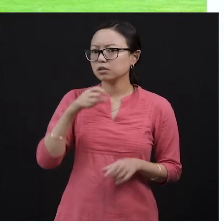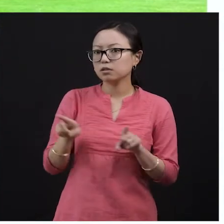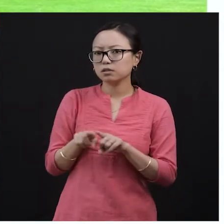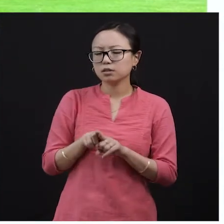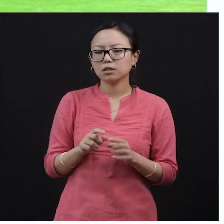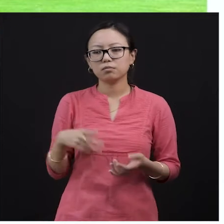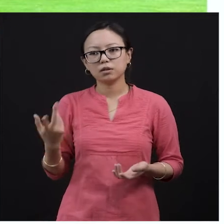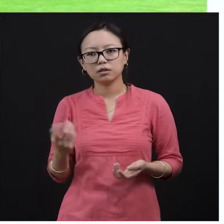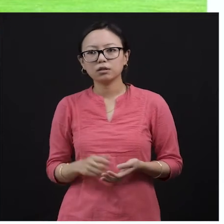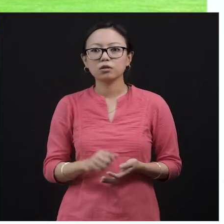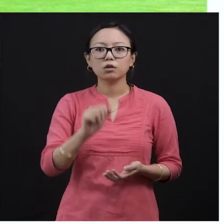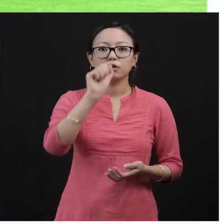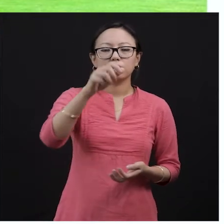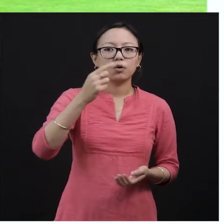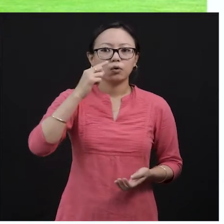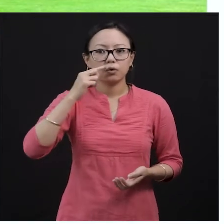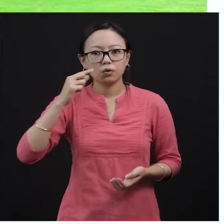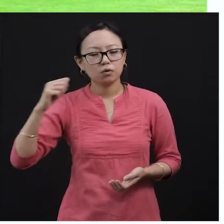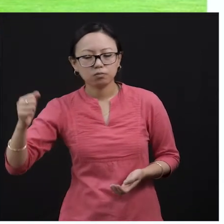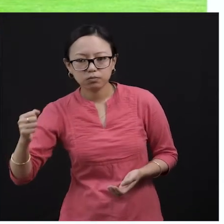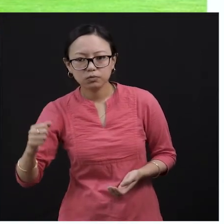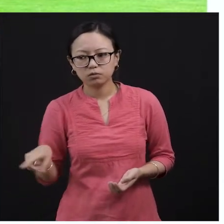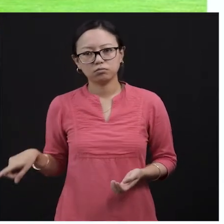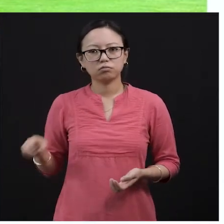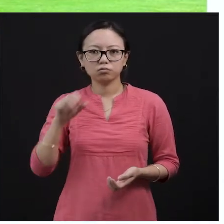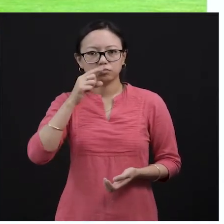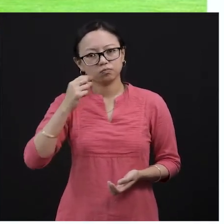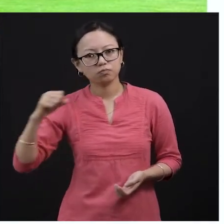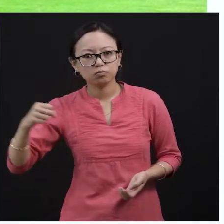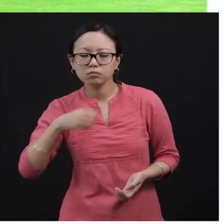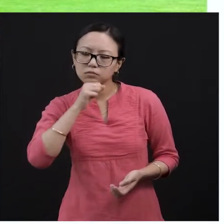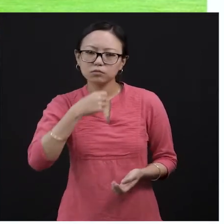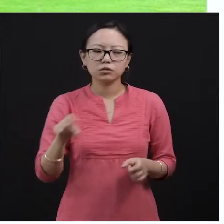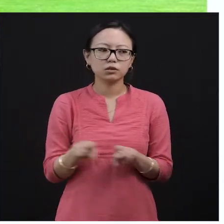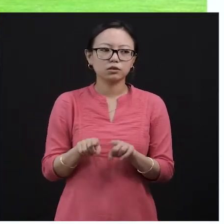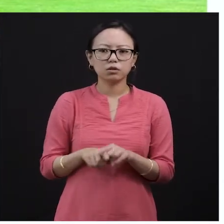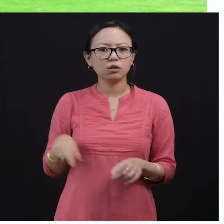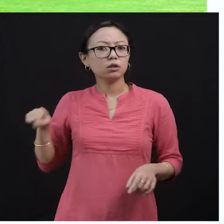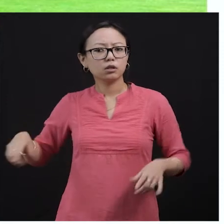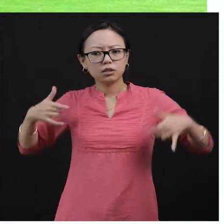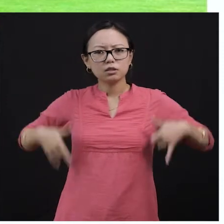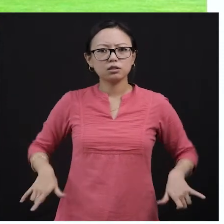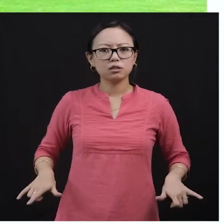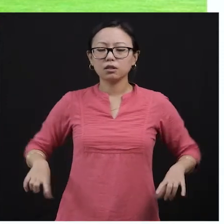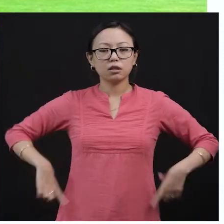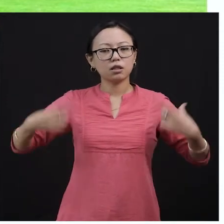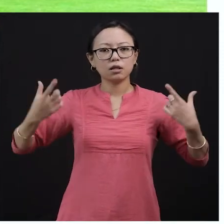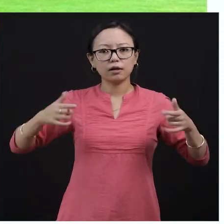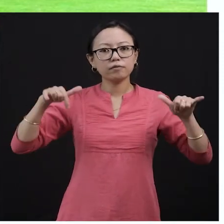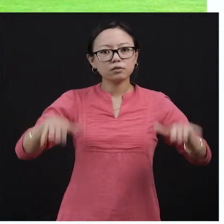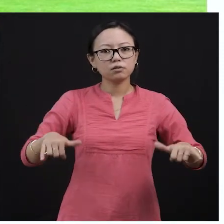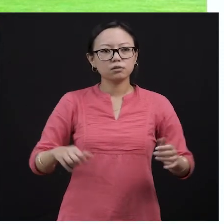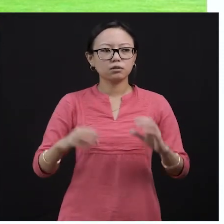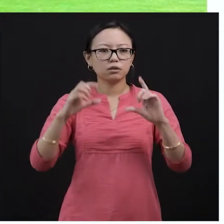Daradun. Daradun is the name of a city or is the name of a town, right? And so they lived in Daradun. The house in front of